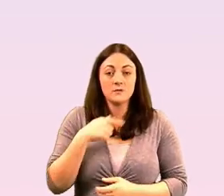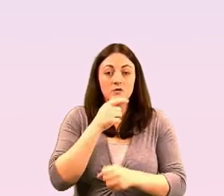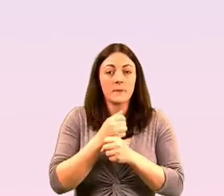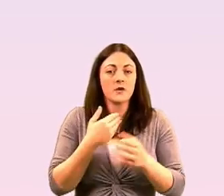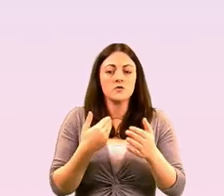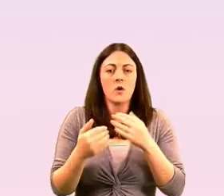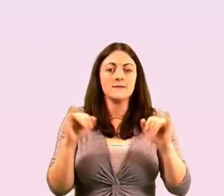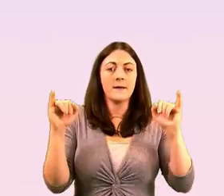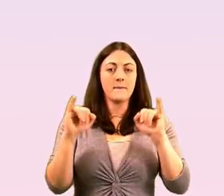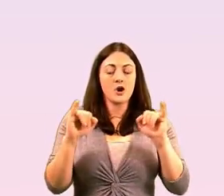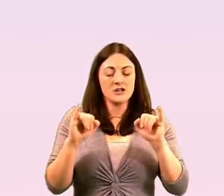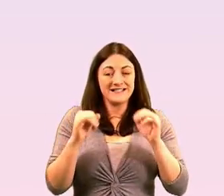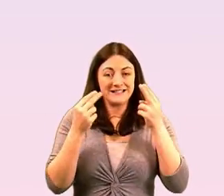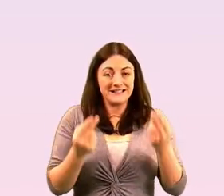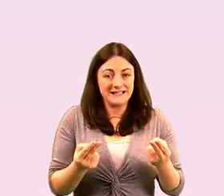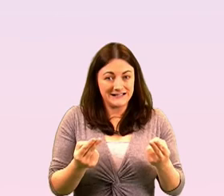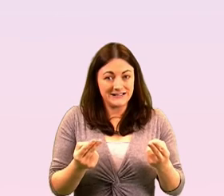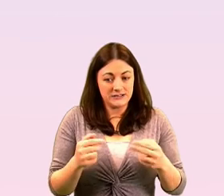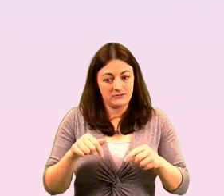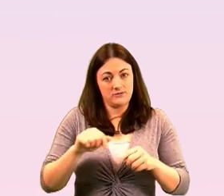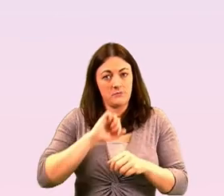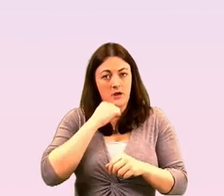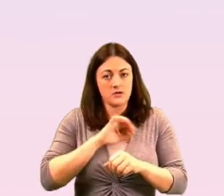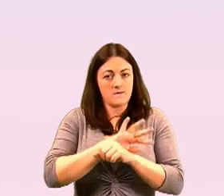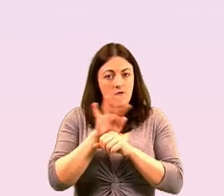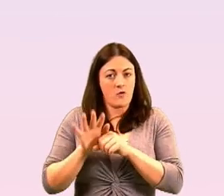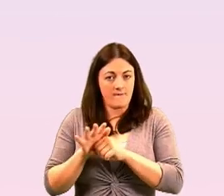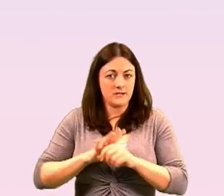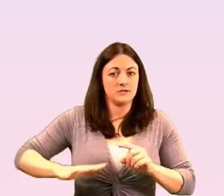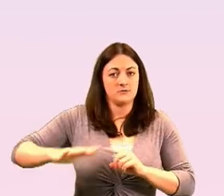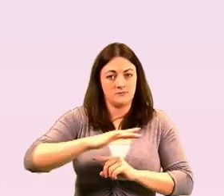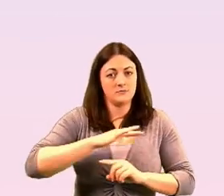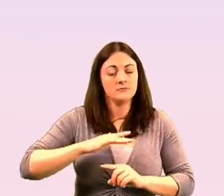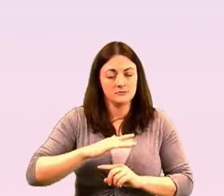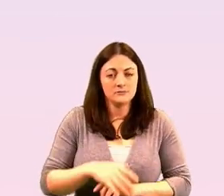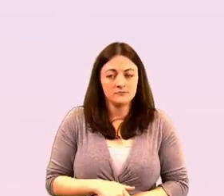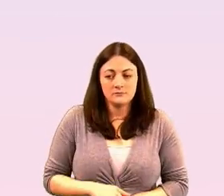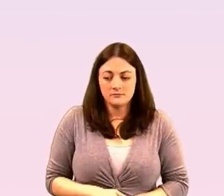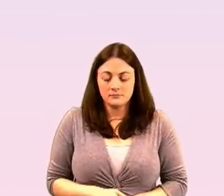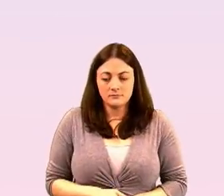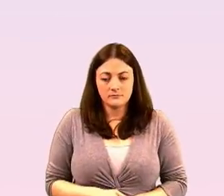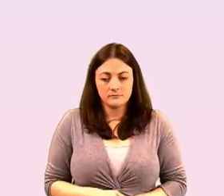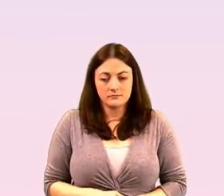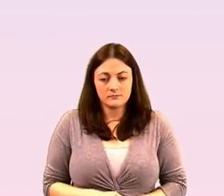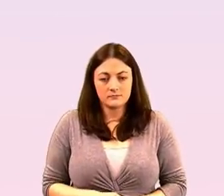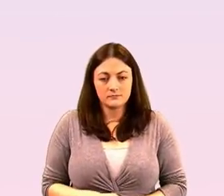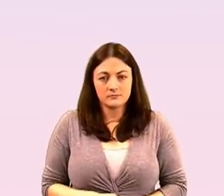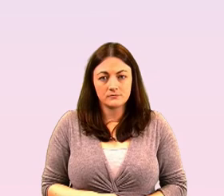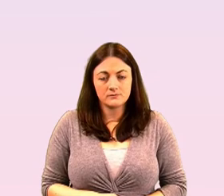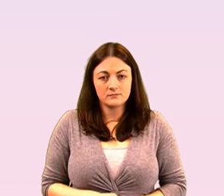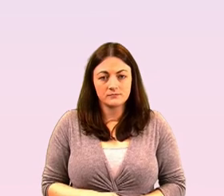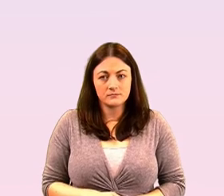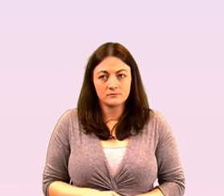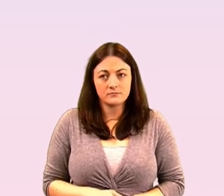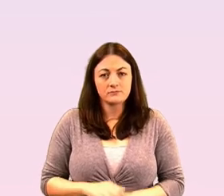covert context so i suppose the first thing i'd like to say really is that um that a cover com